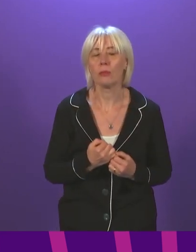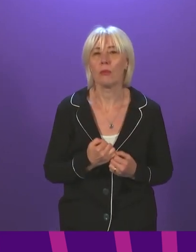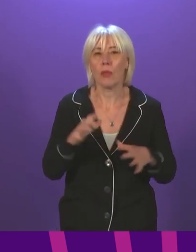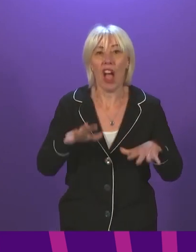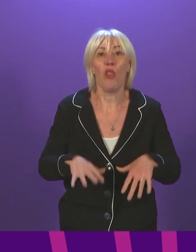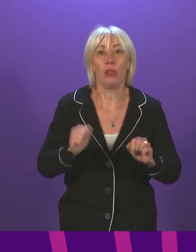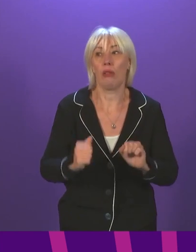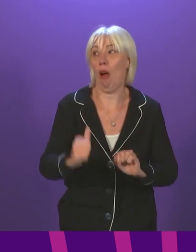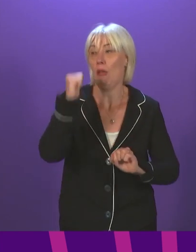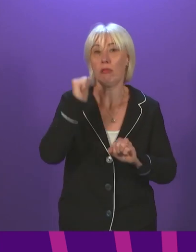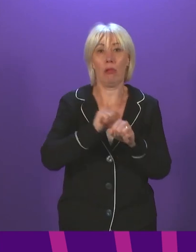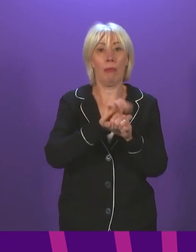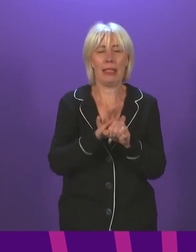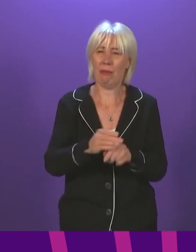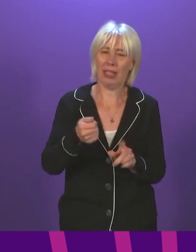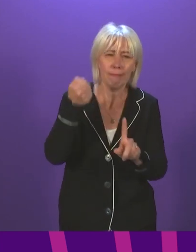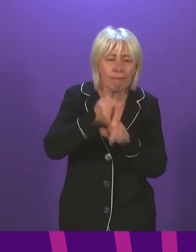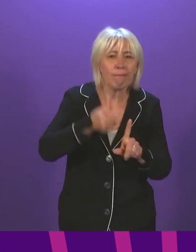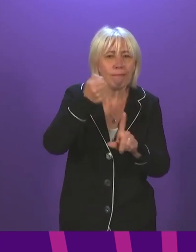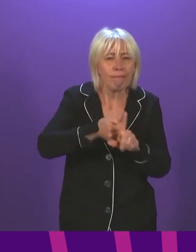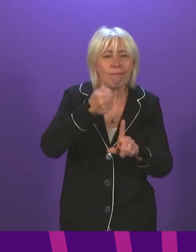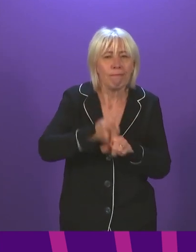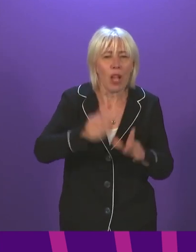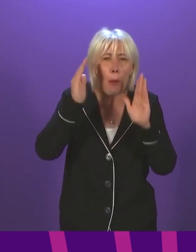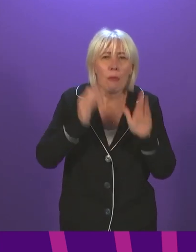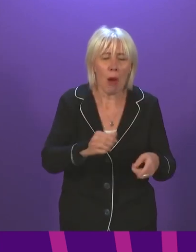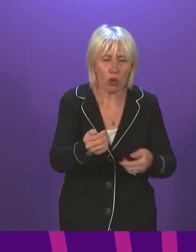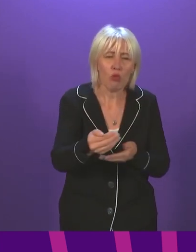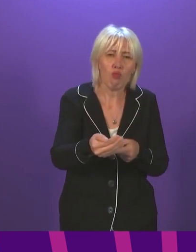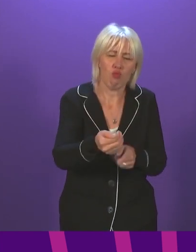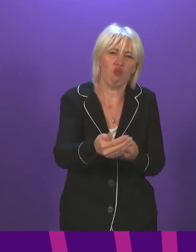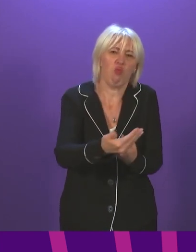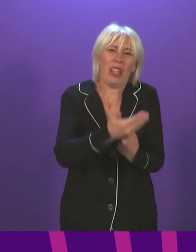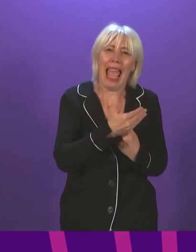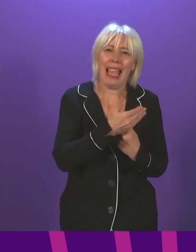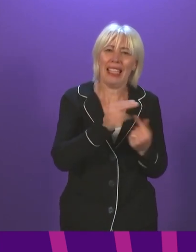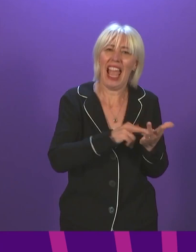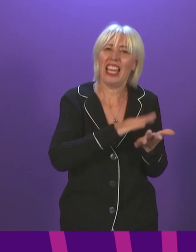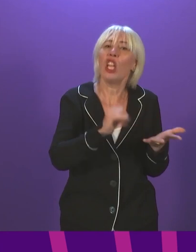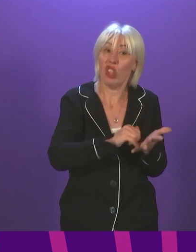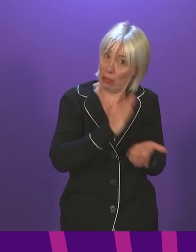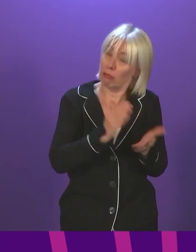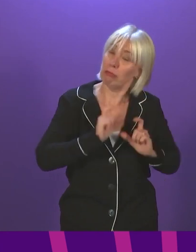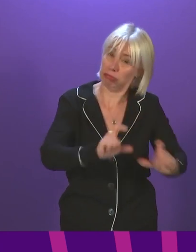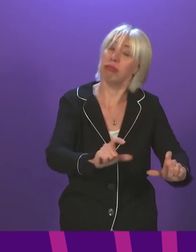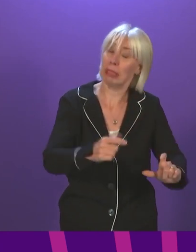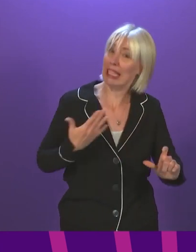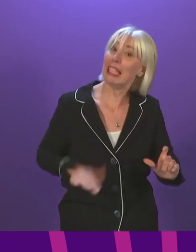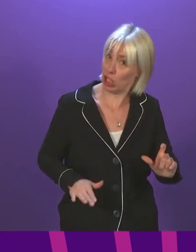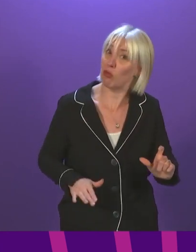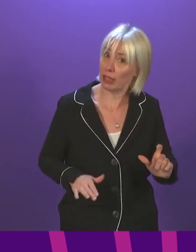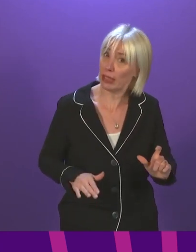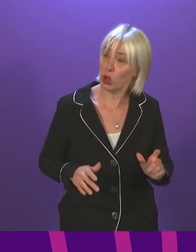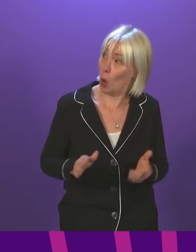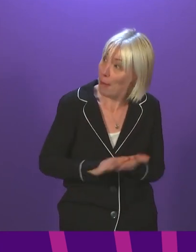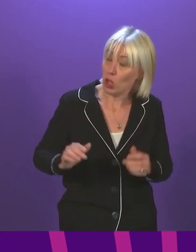the pandemic, we constantly emphasised the need to protect our NHS. That is still necessary and should give all of us even more